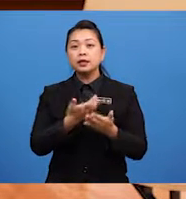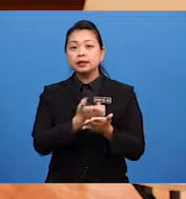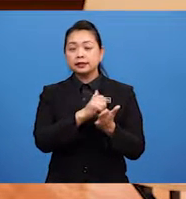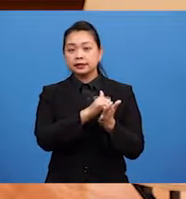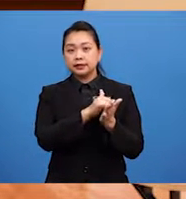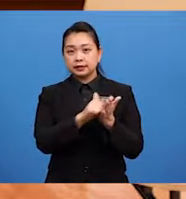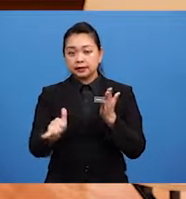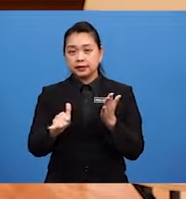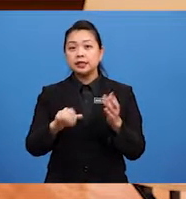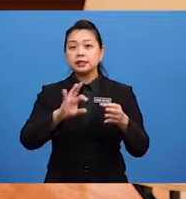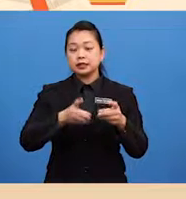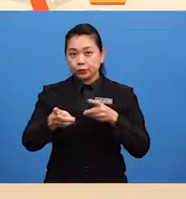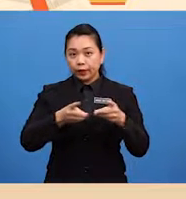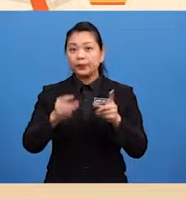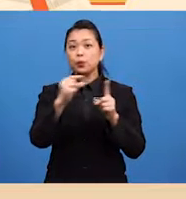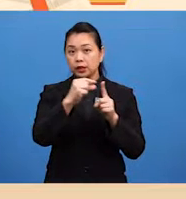words